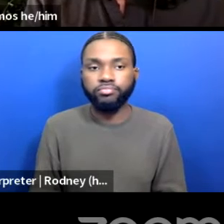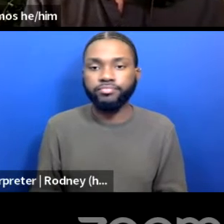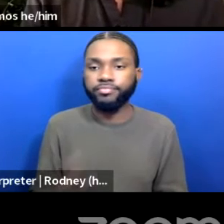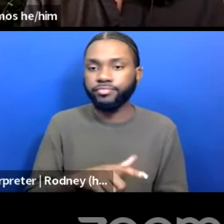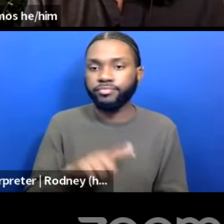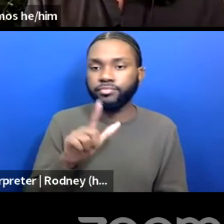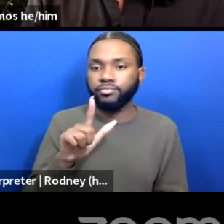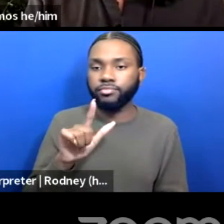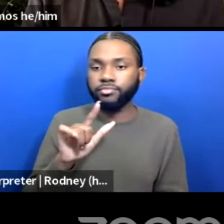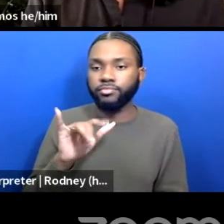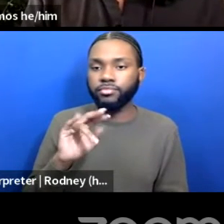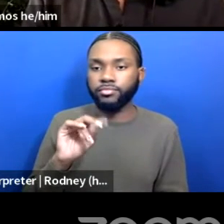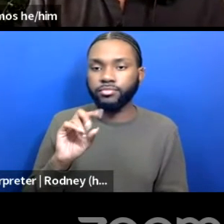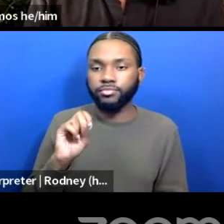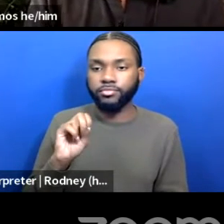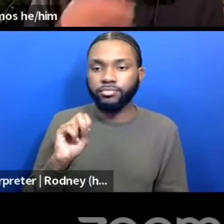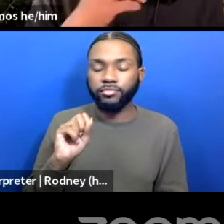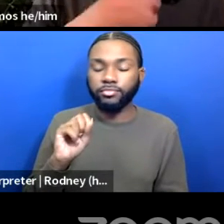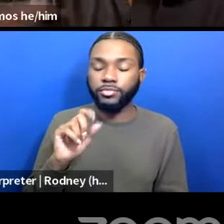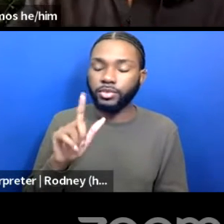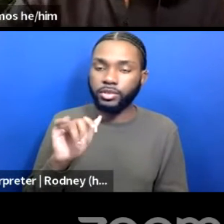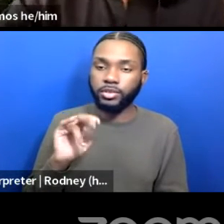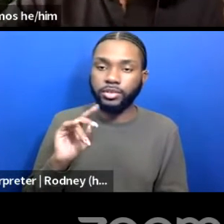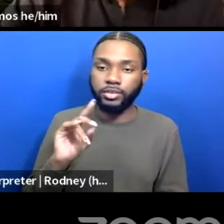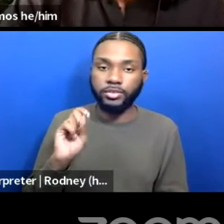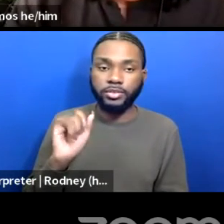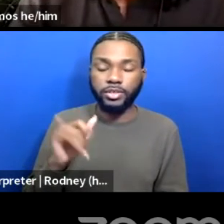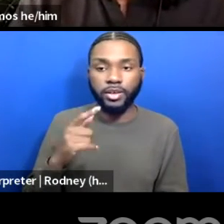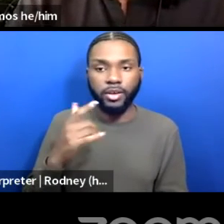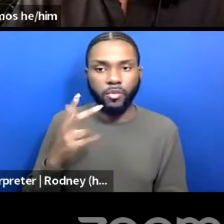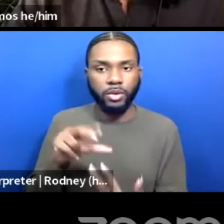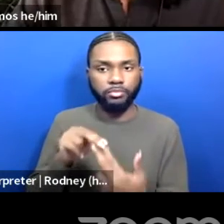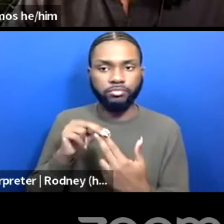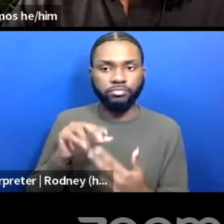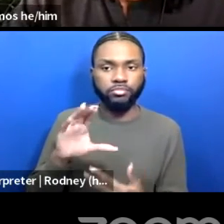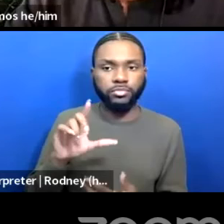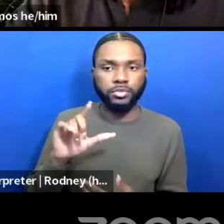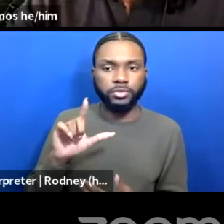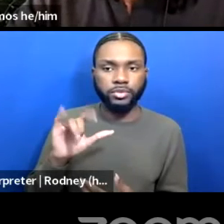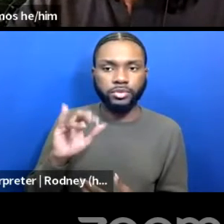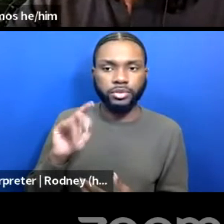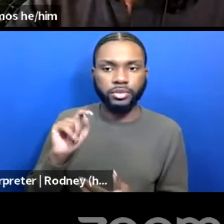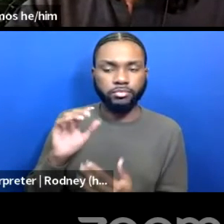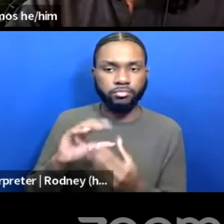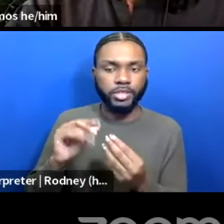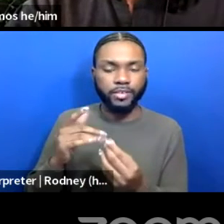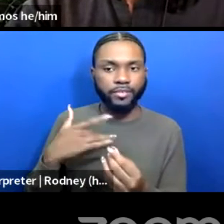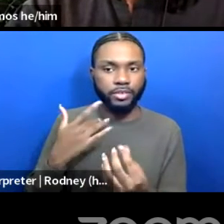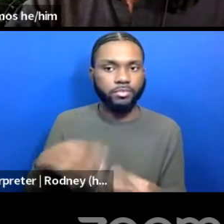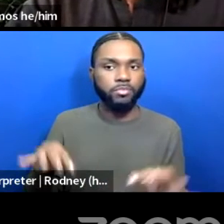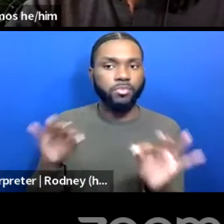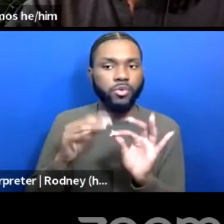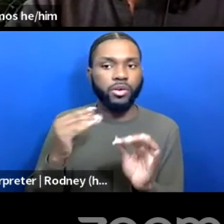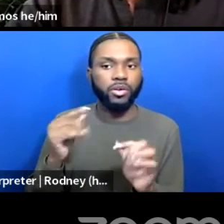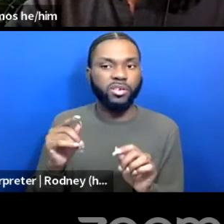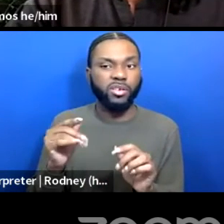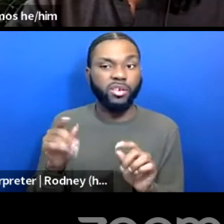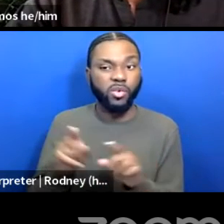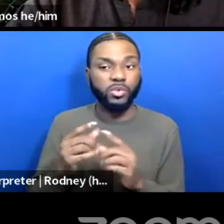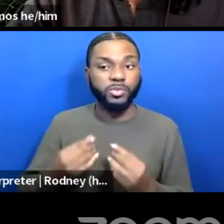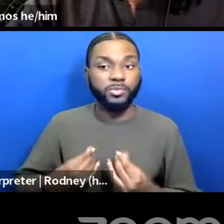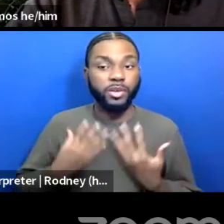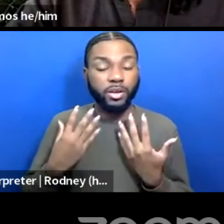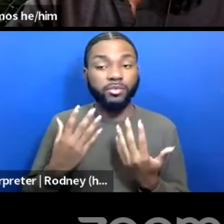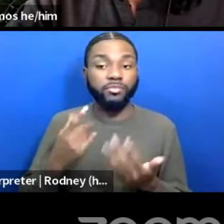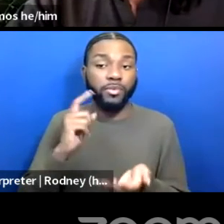something that Clint is saying, which I think is so important and so inspiring, which is we're no